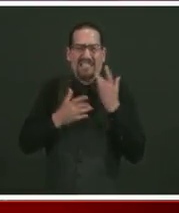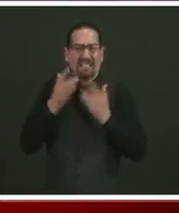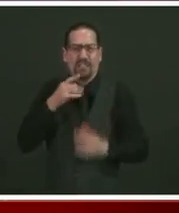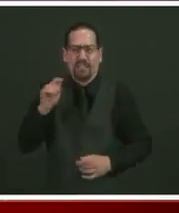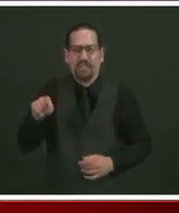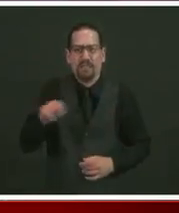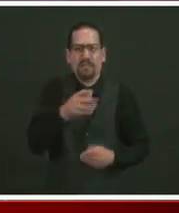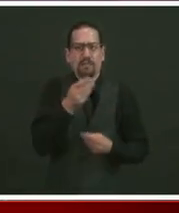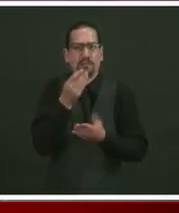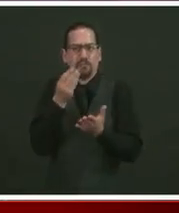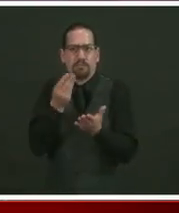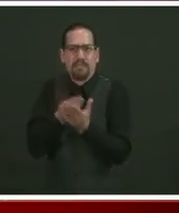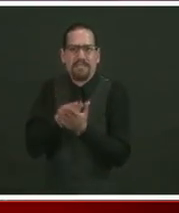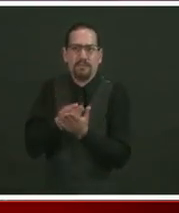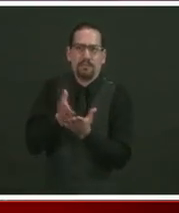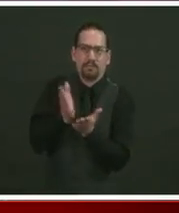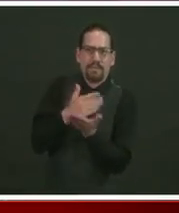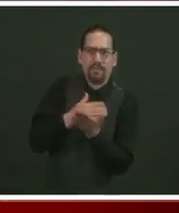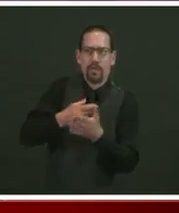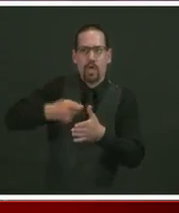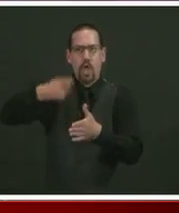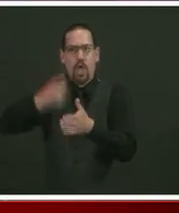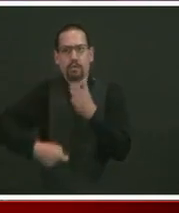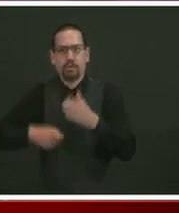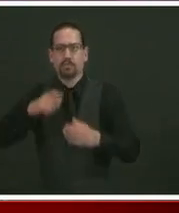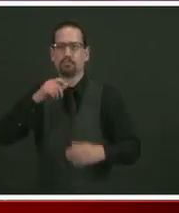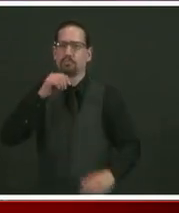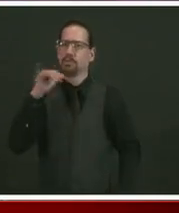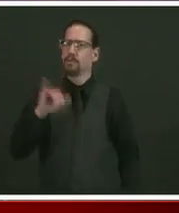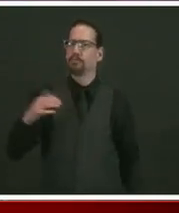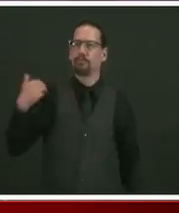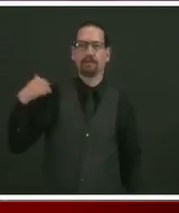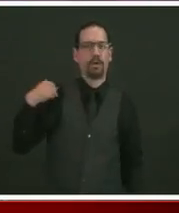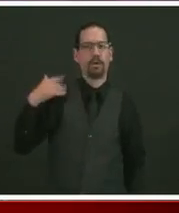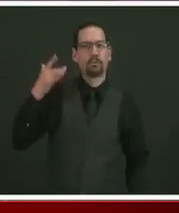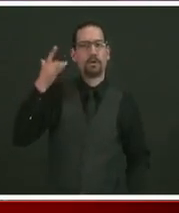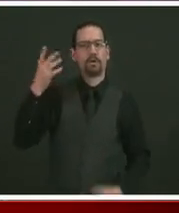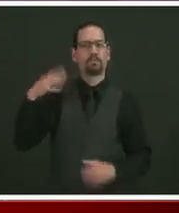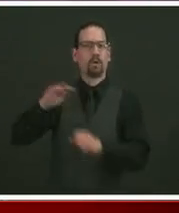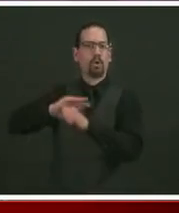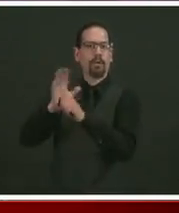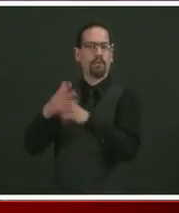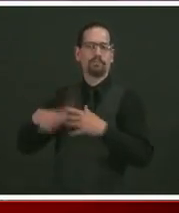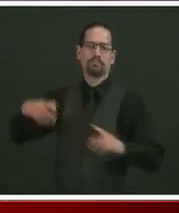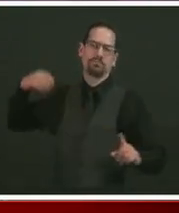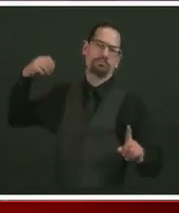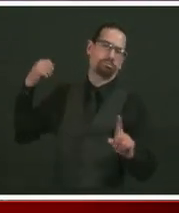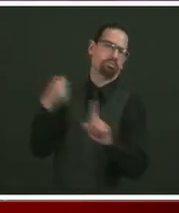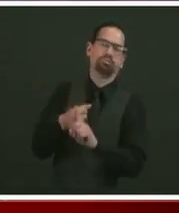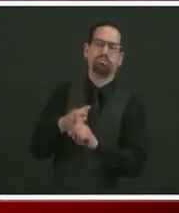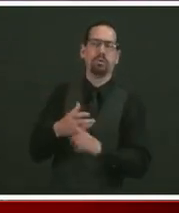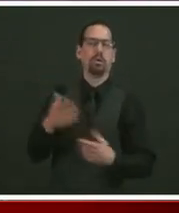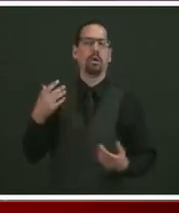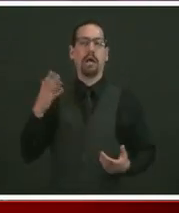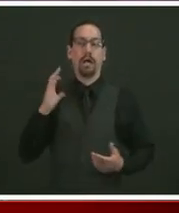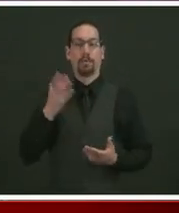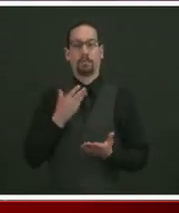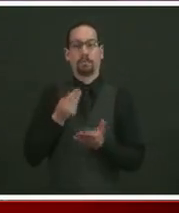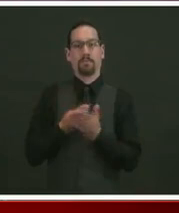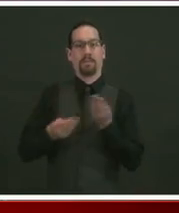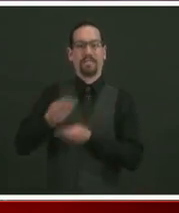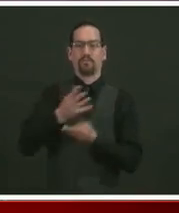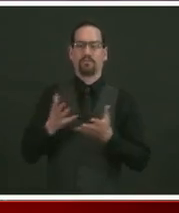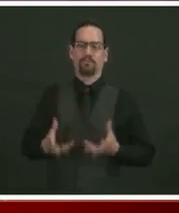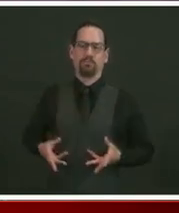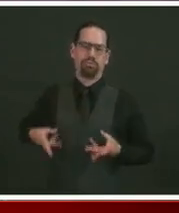I don't know if it's ever been before and not for a very long time. The reality of this crisis, the COVID crisis, has taken